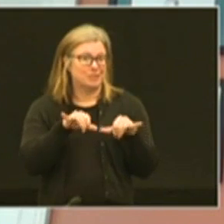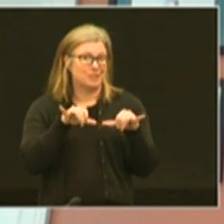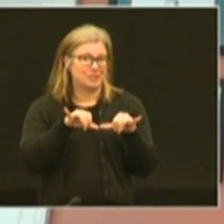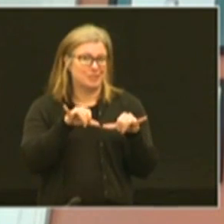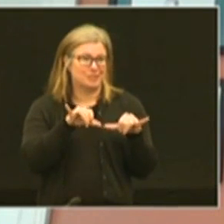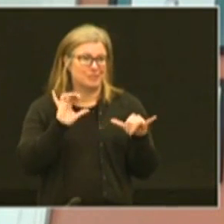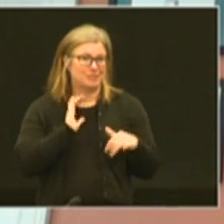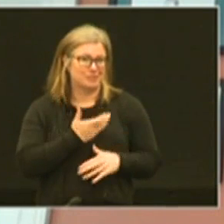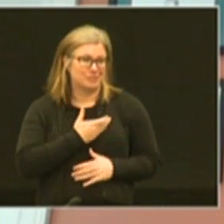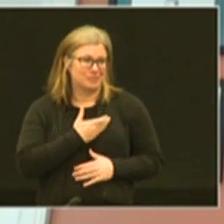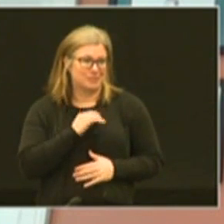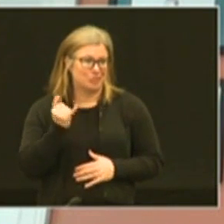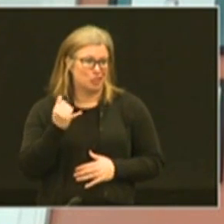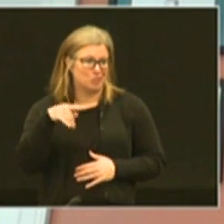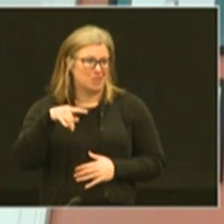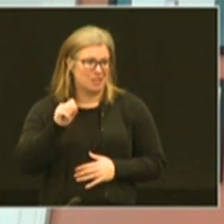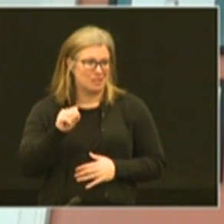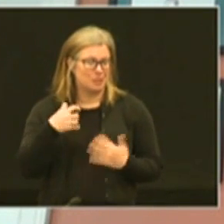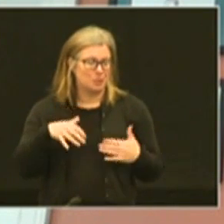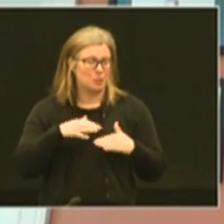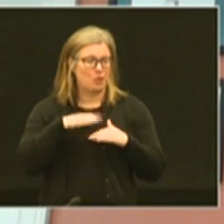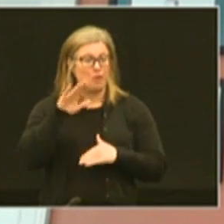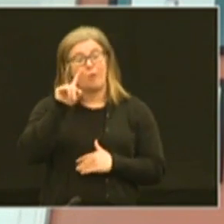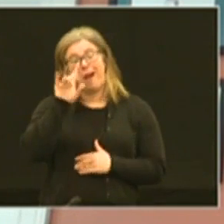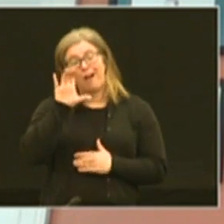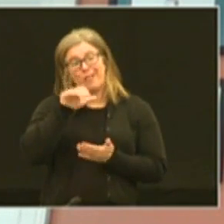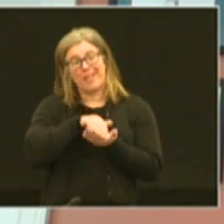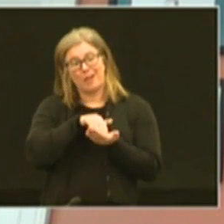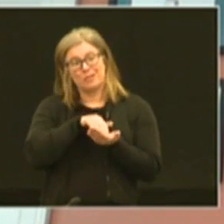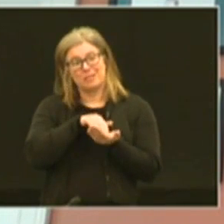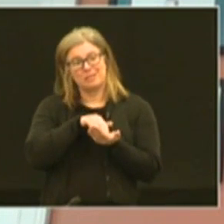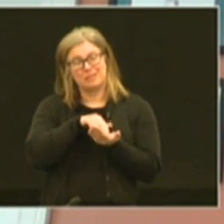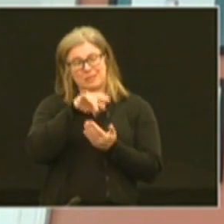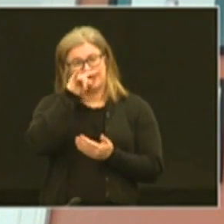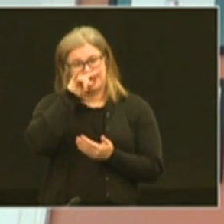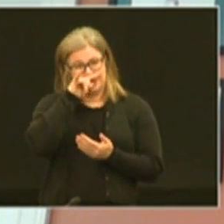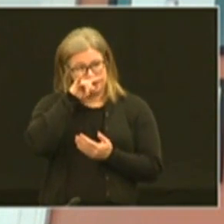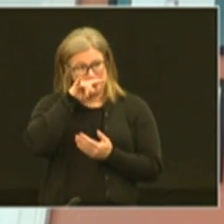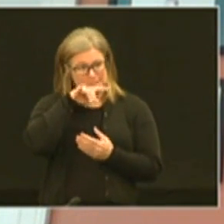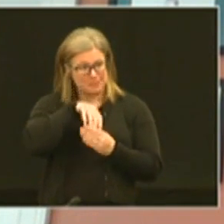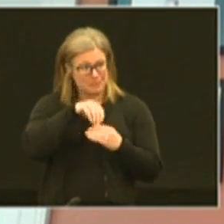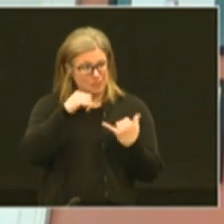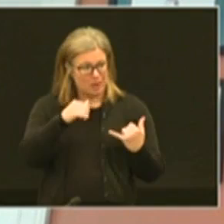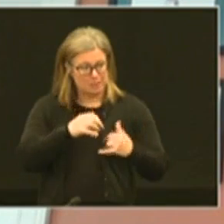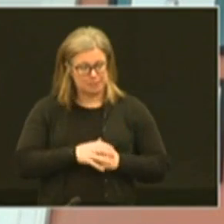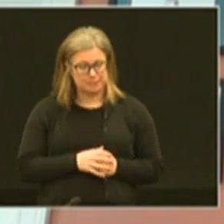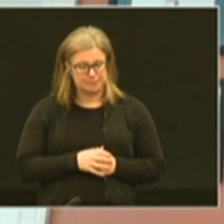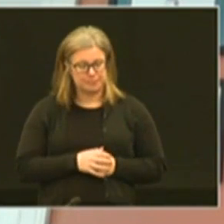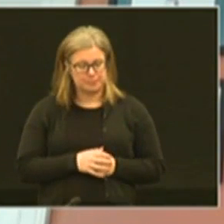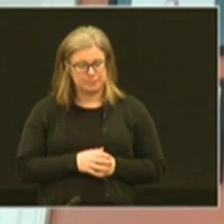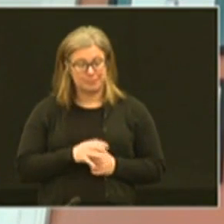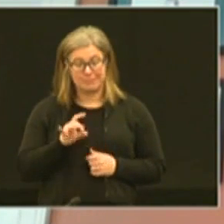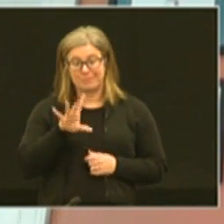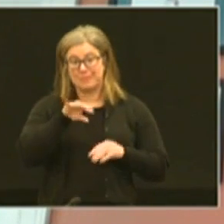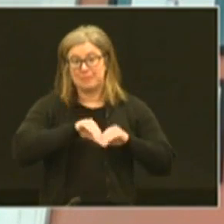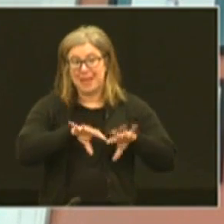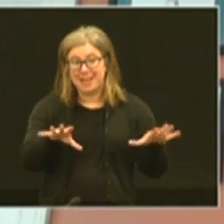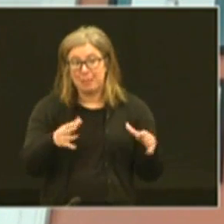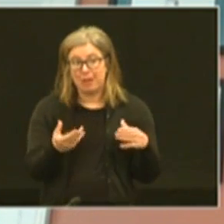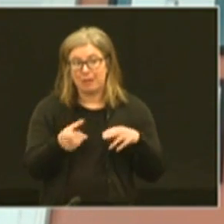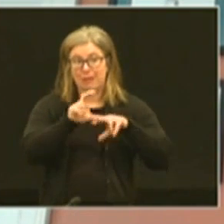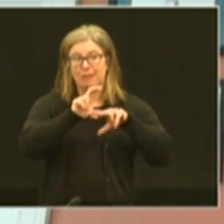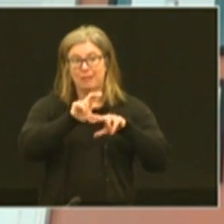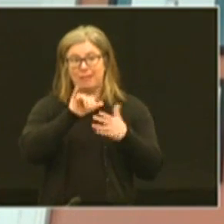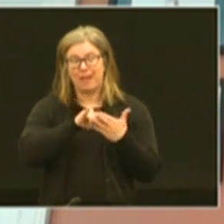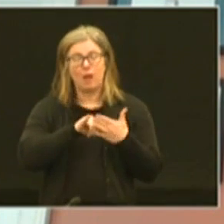size of Jefferson County public schools with over 100,000 kids in it right now. So you throw a pandemic on top of